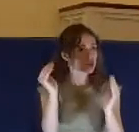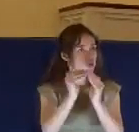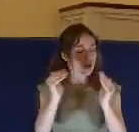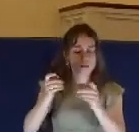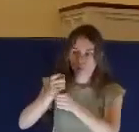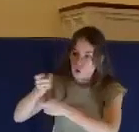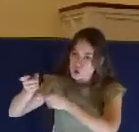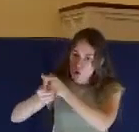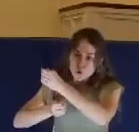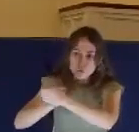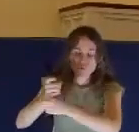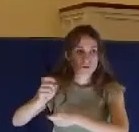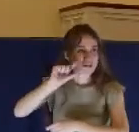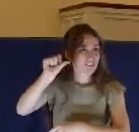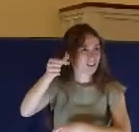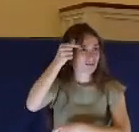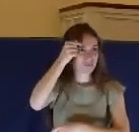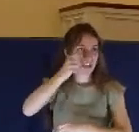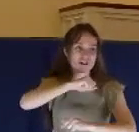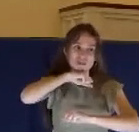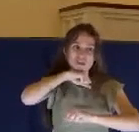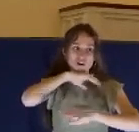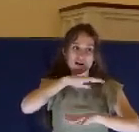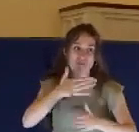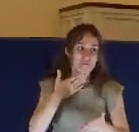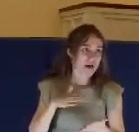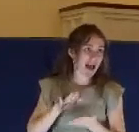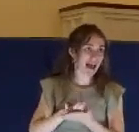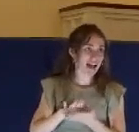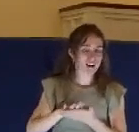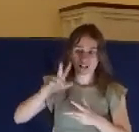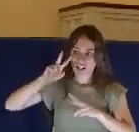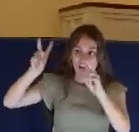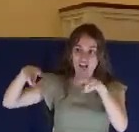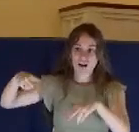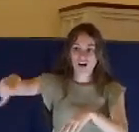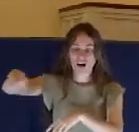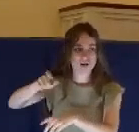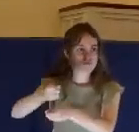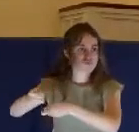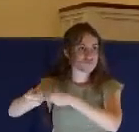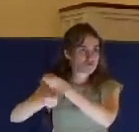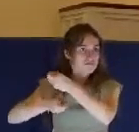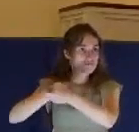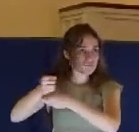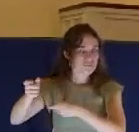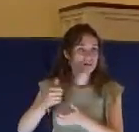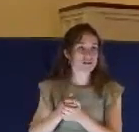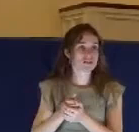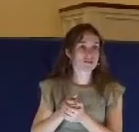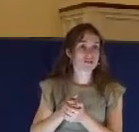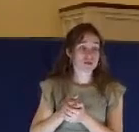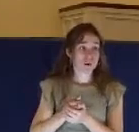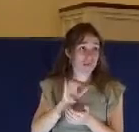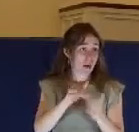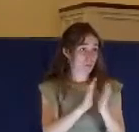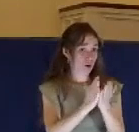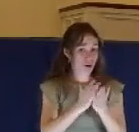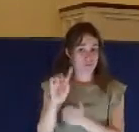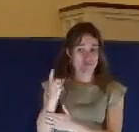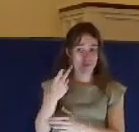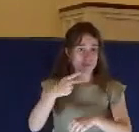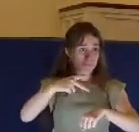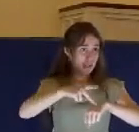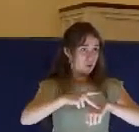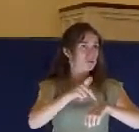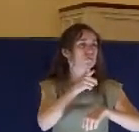by a corrupt government. When Peter wrote, 1 Peter, to the Christians in Rome, who was on the throne at that time?